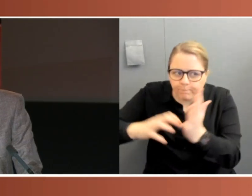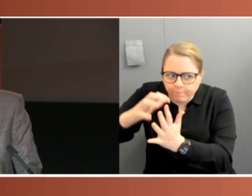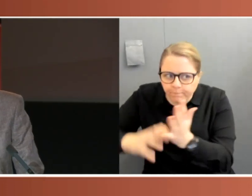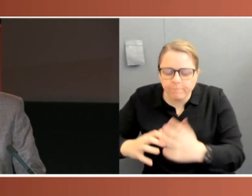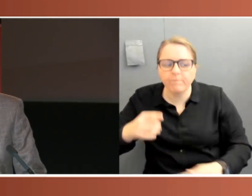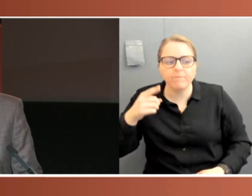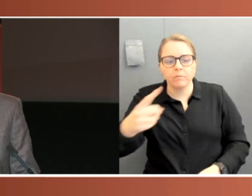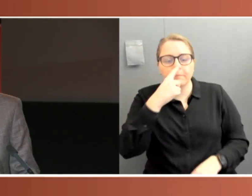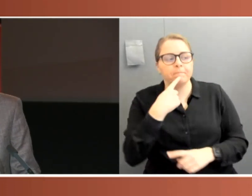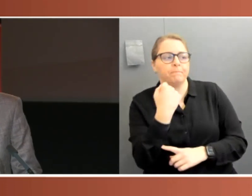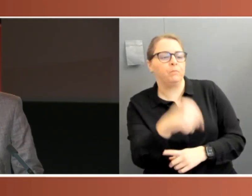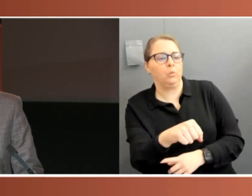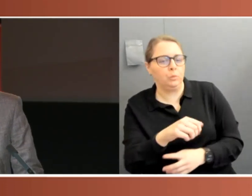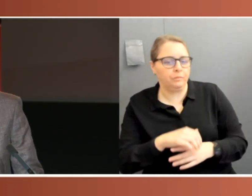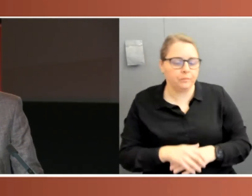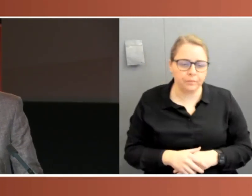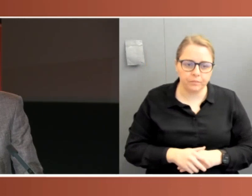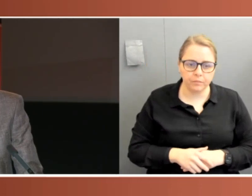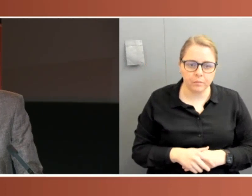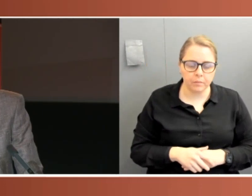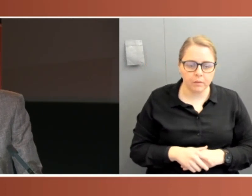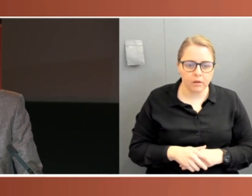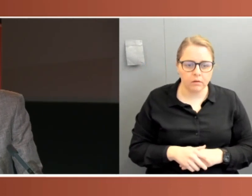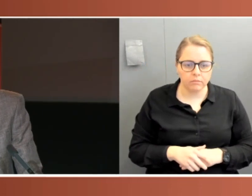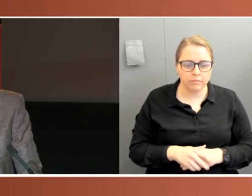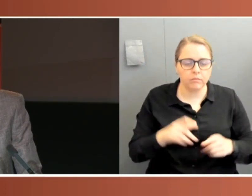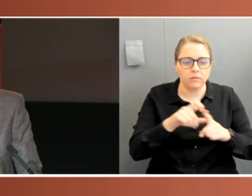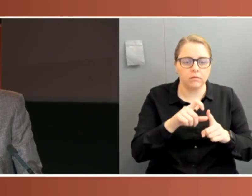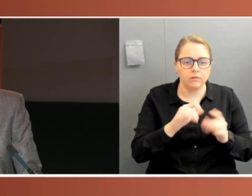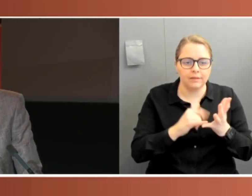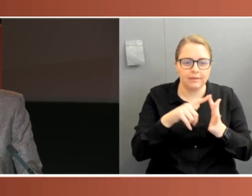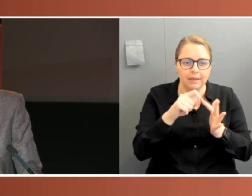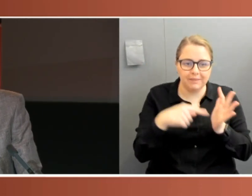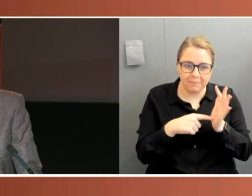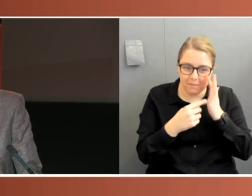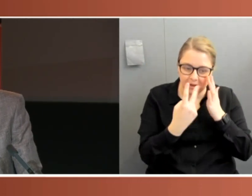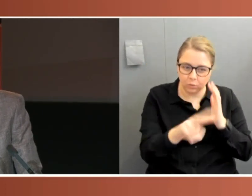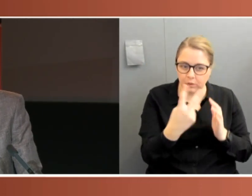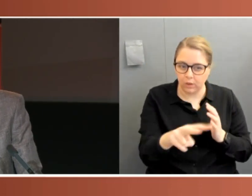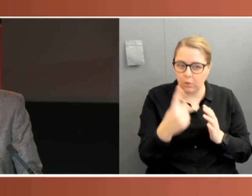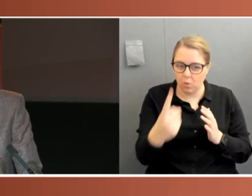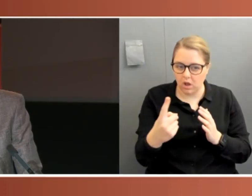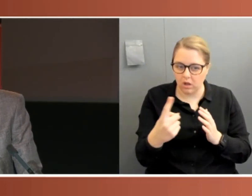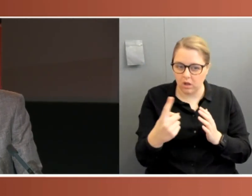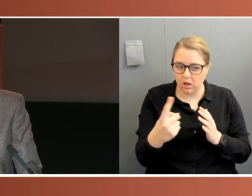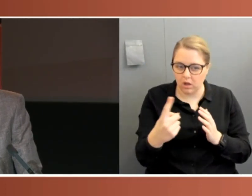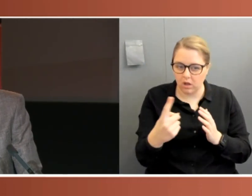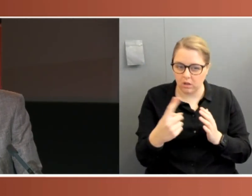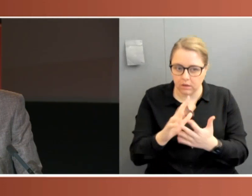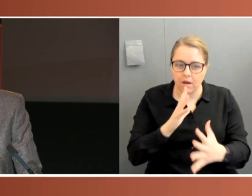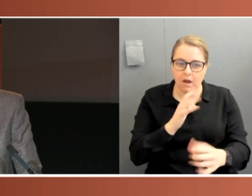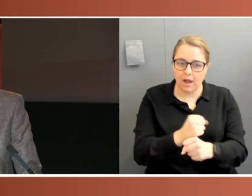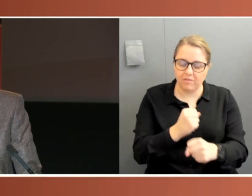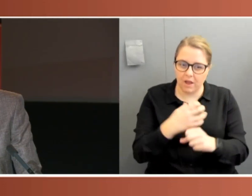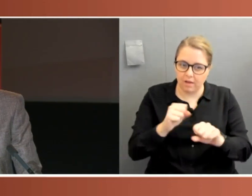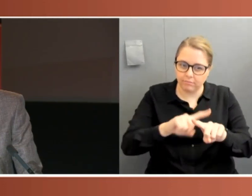perfectly within their right to do so. In September 2021, so the month after this decision was handed down, the Government introduced legislation into Parliament to